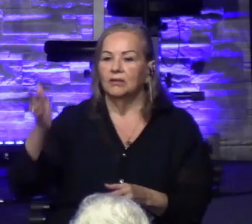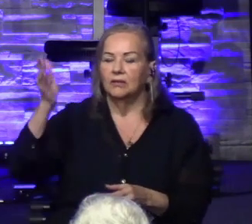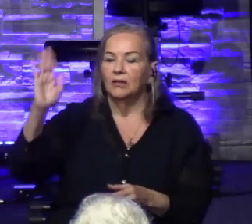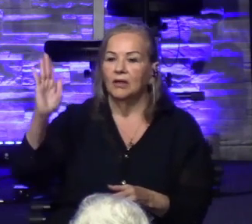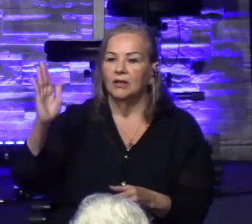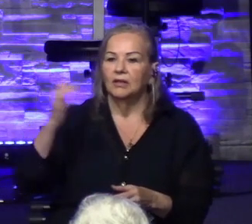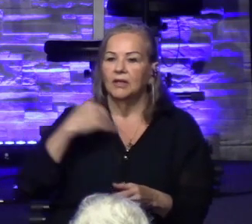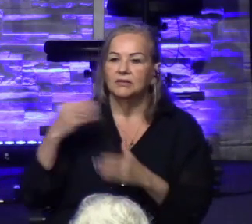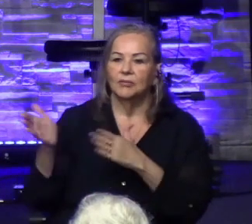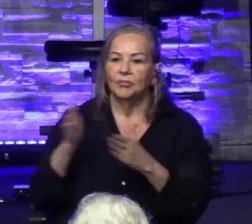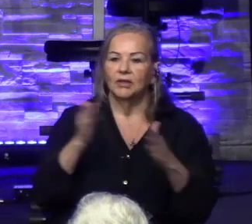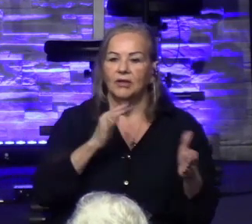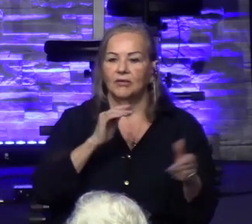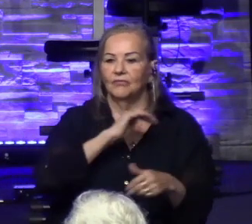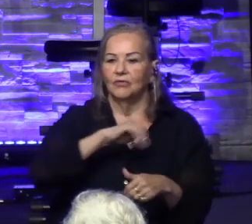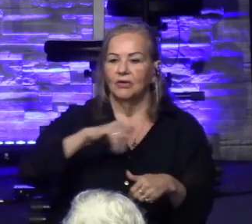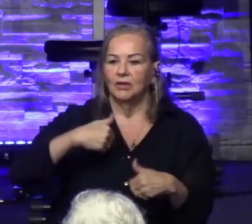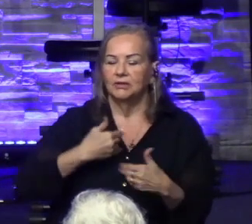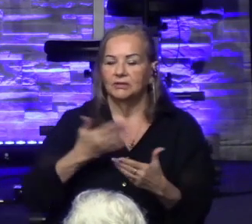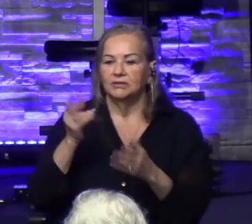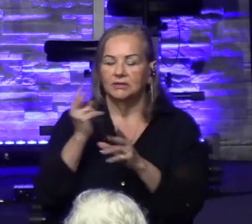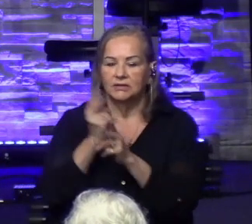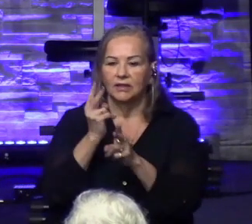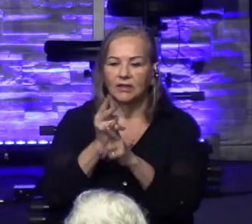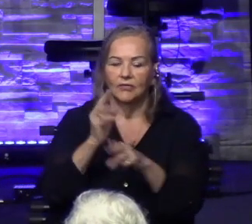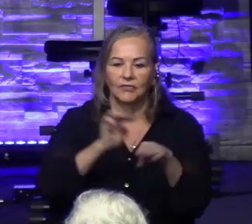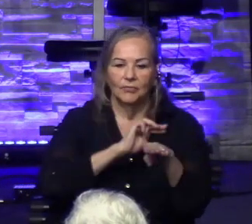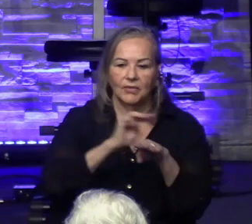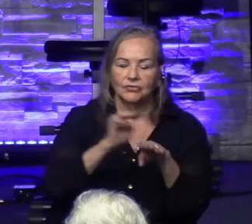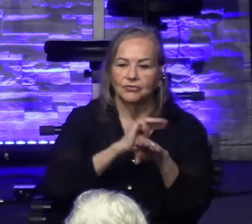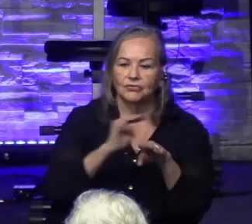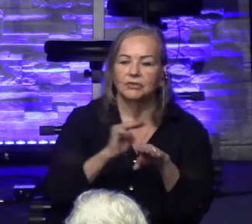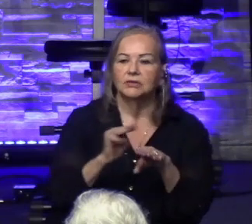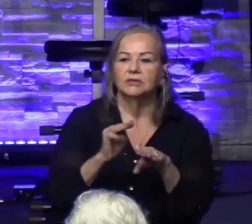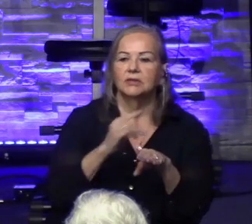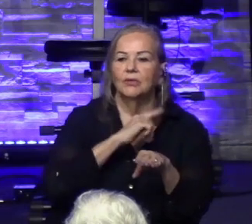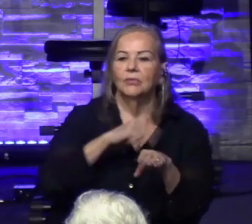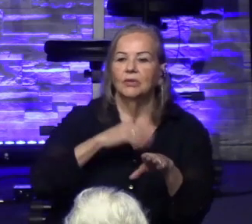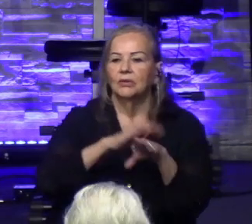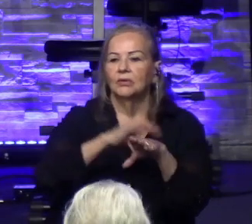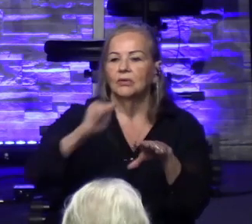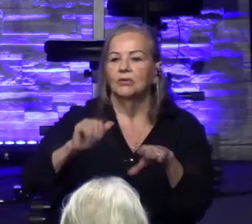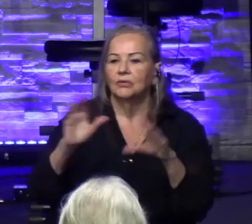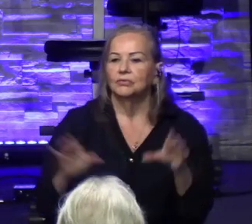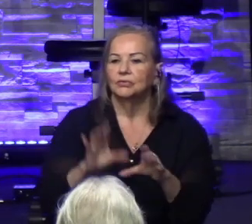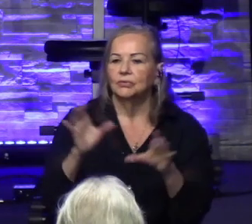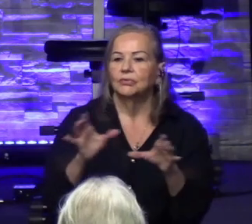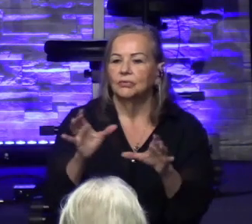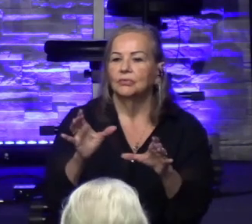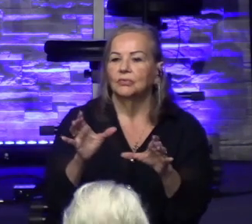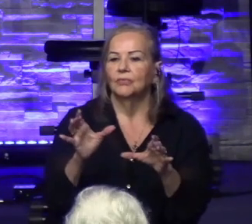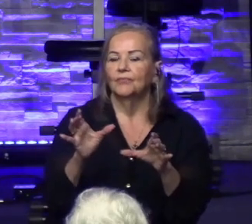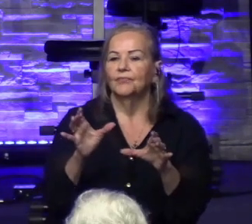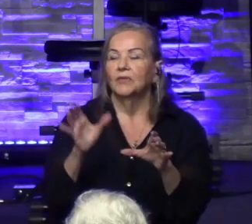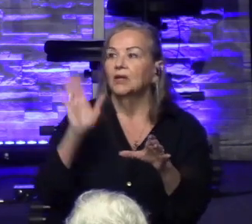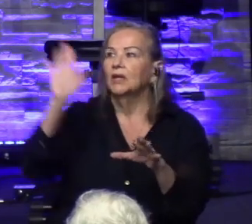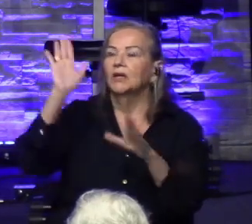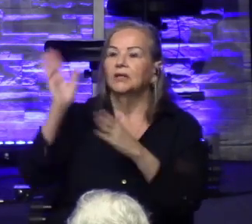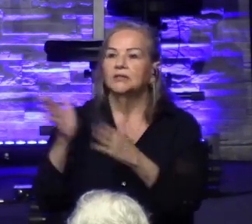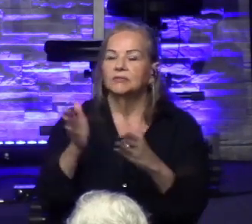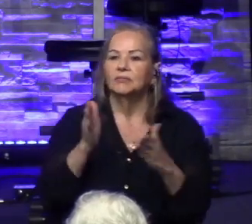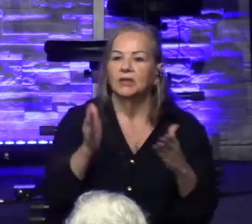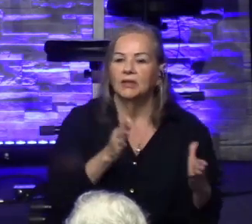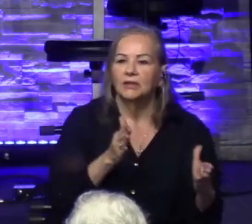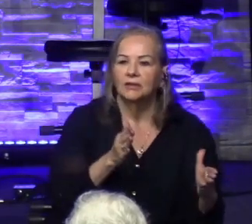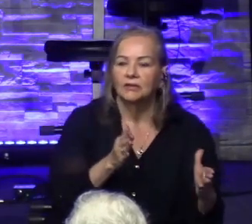Taking care of this ministries and the endeavors in which he's called us to do. And his plan is that every person would